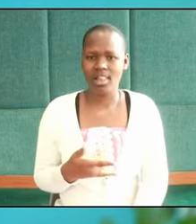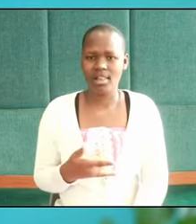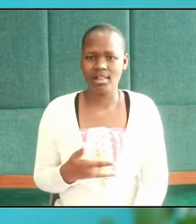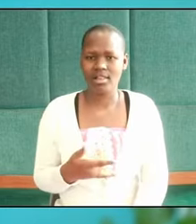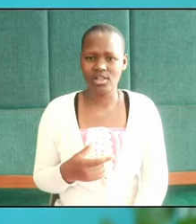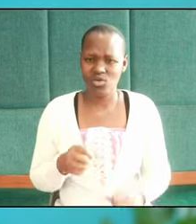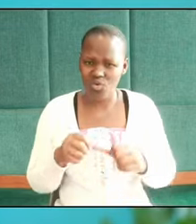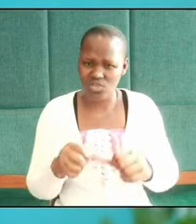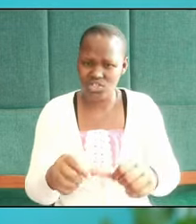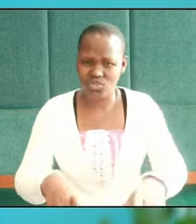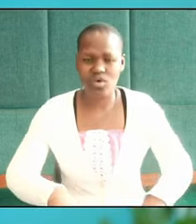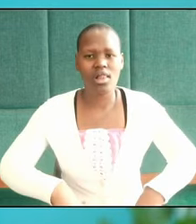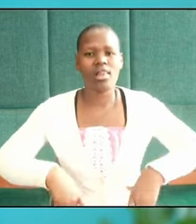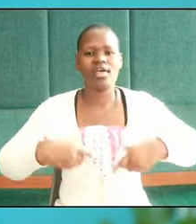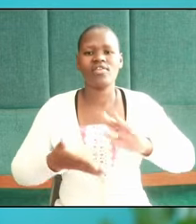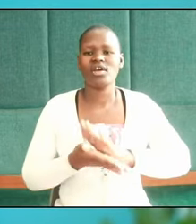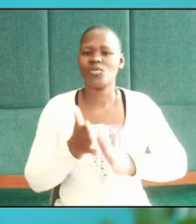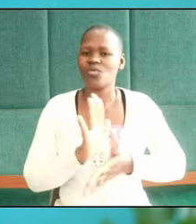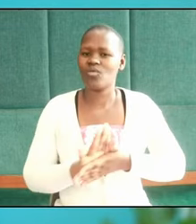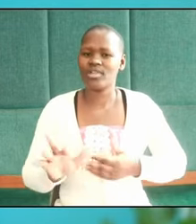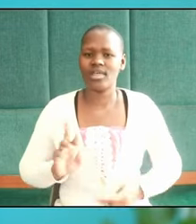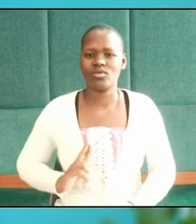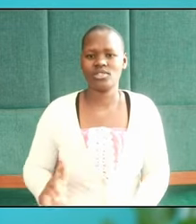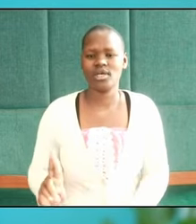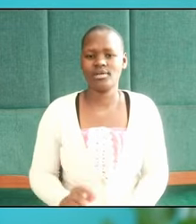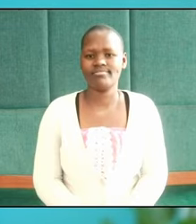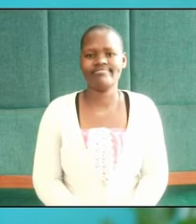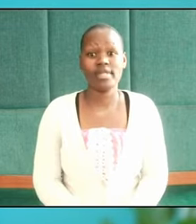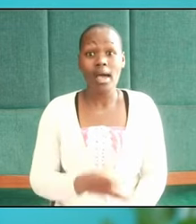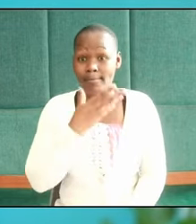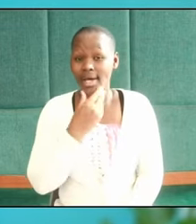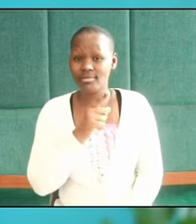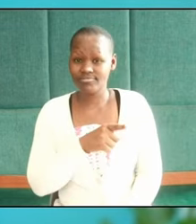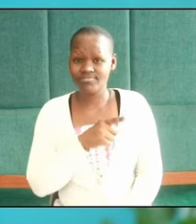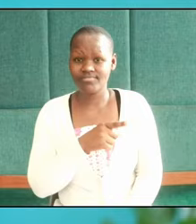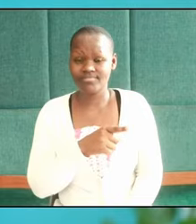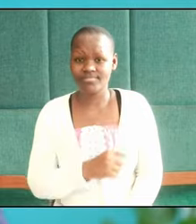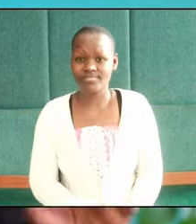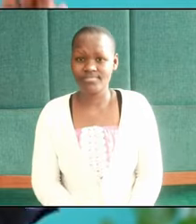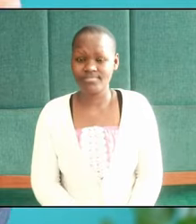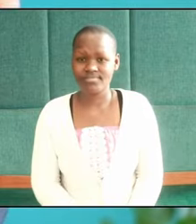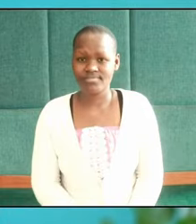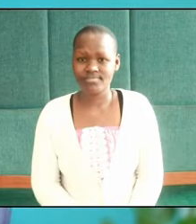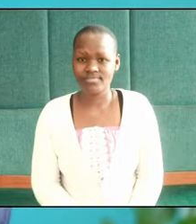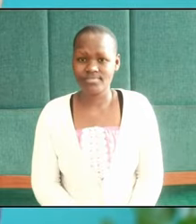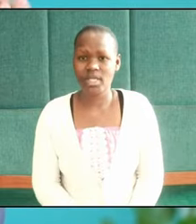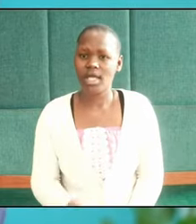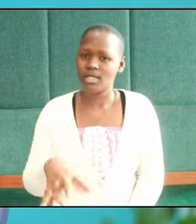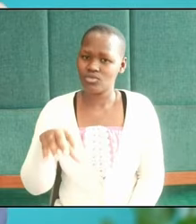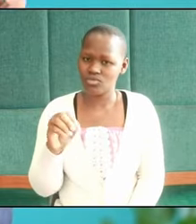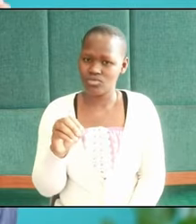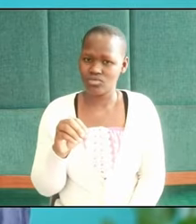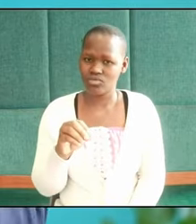not continue living without her. Rabadash took